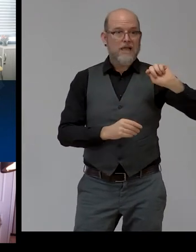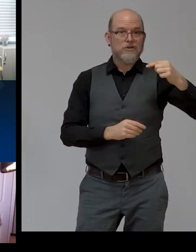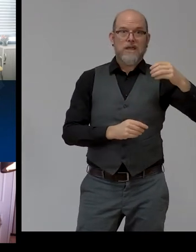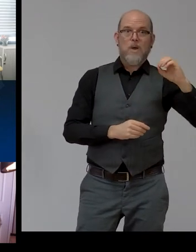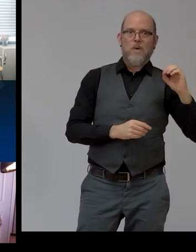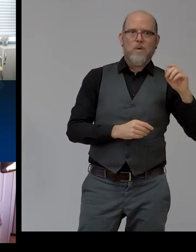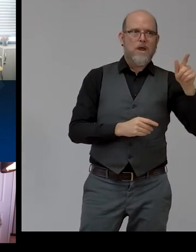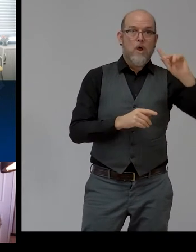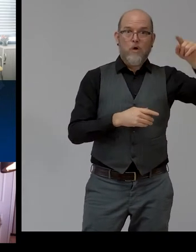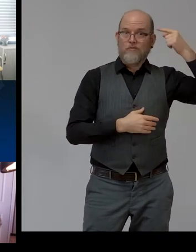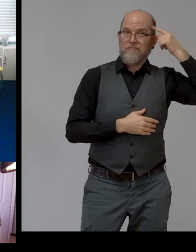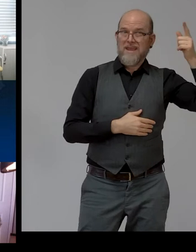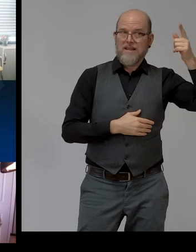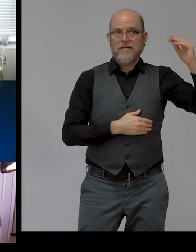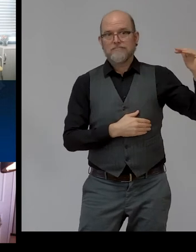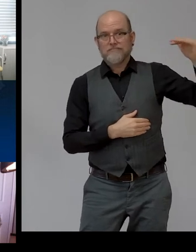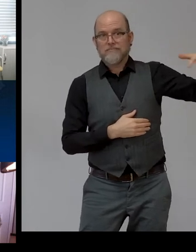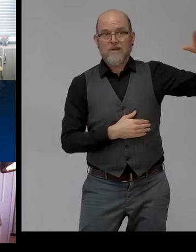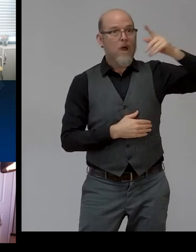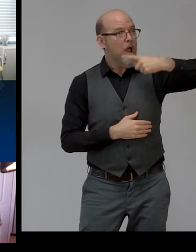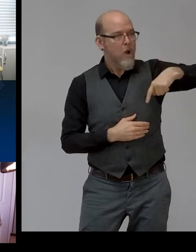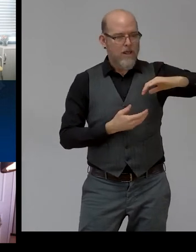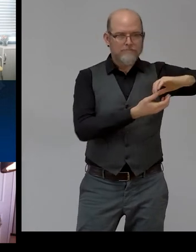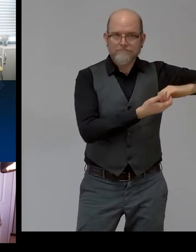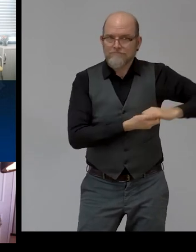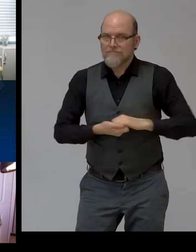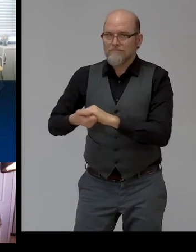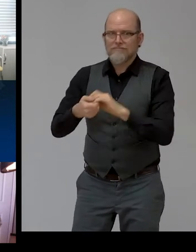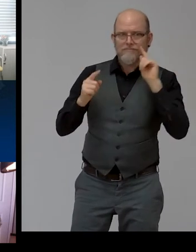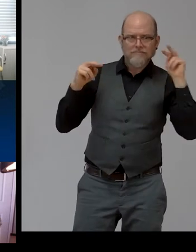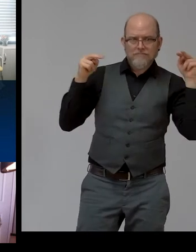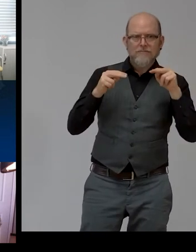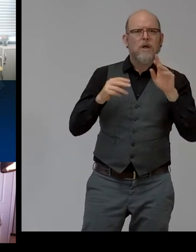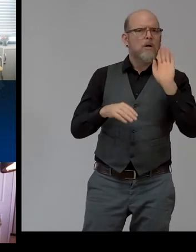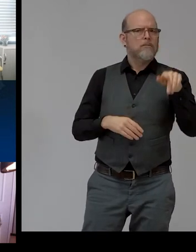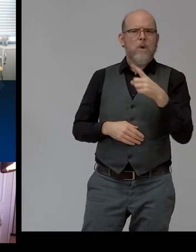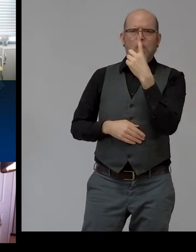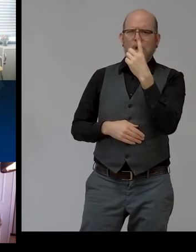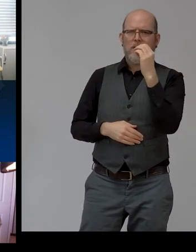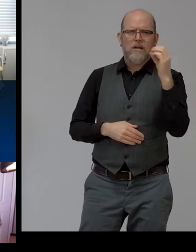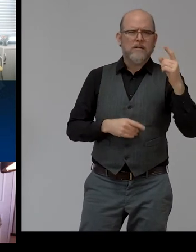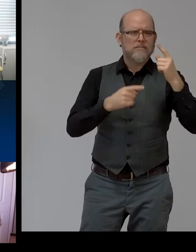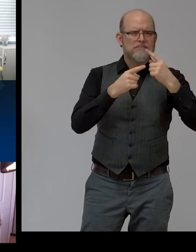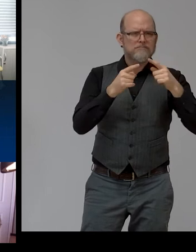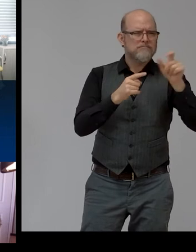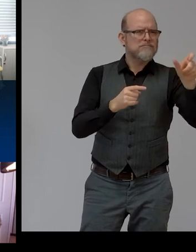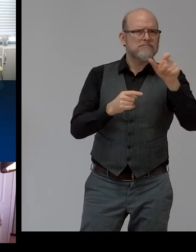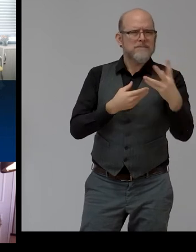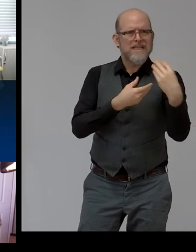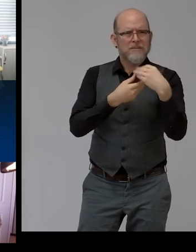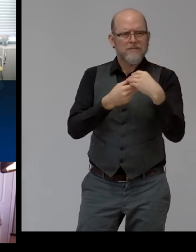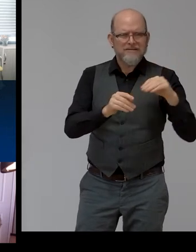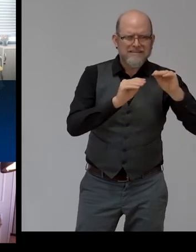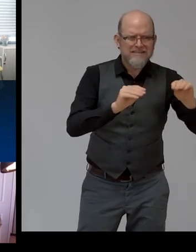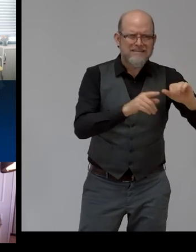to share that as a result, hundreds of AB Olympics participants took part in our skills for employment trainings, mainly on soft